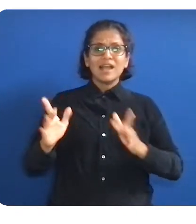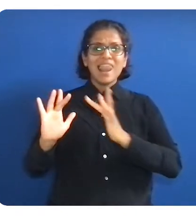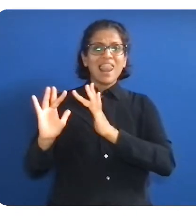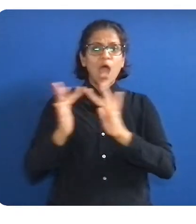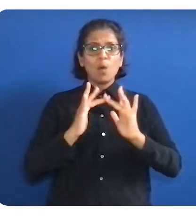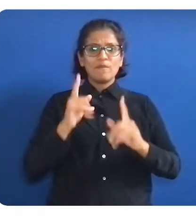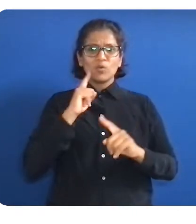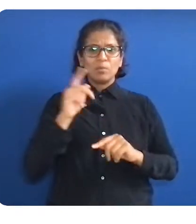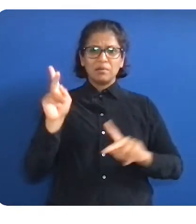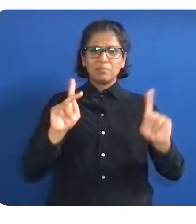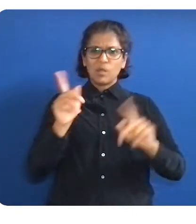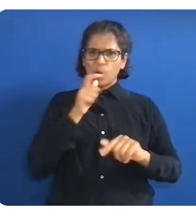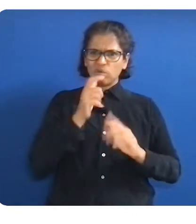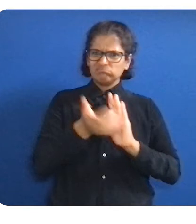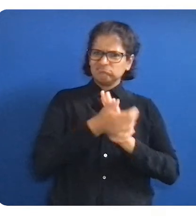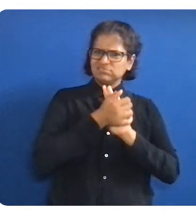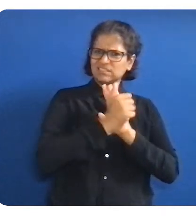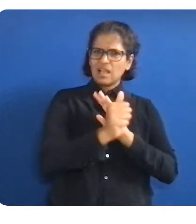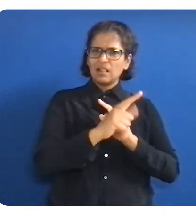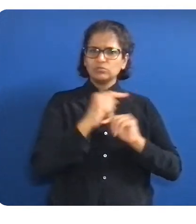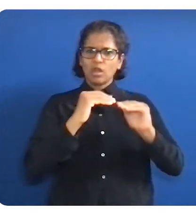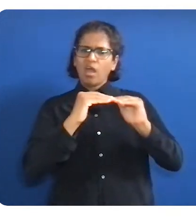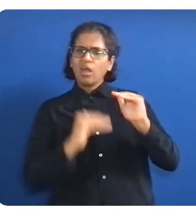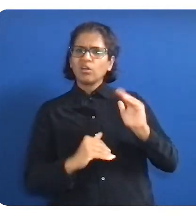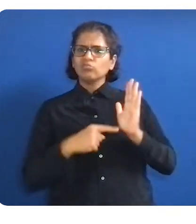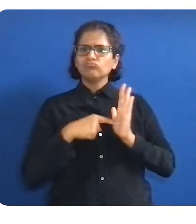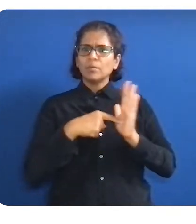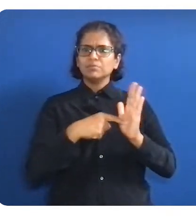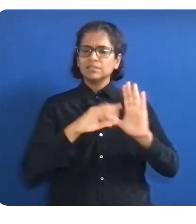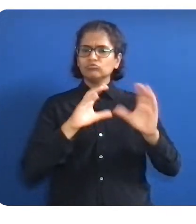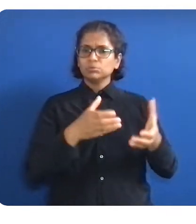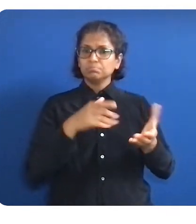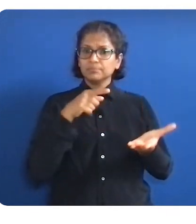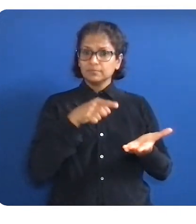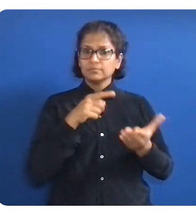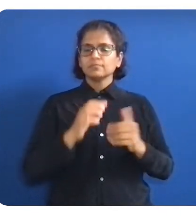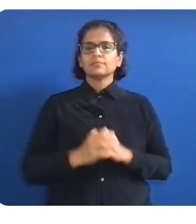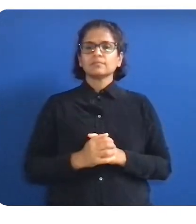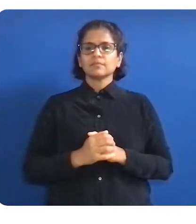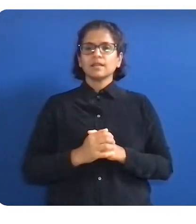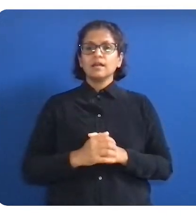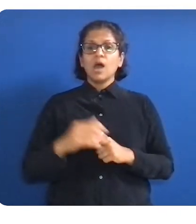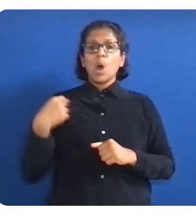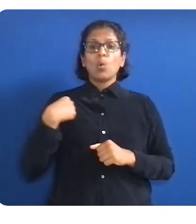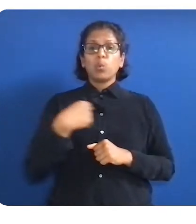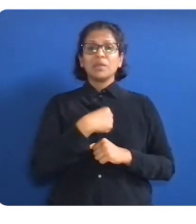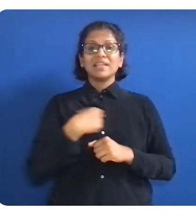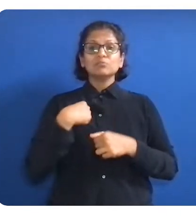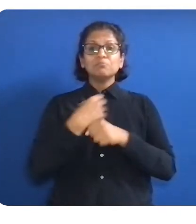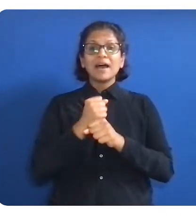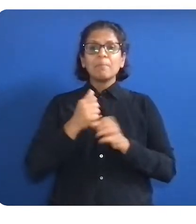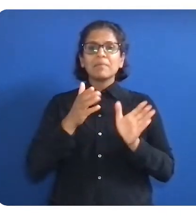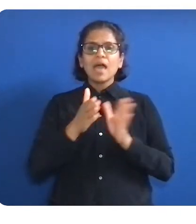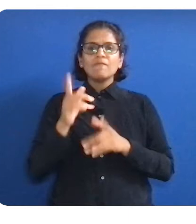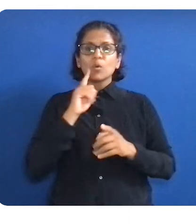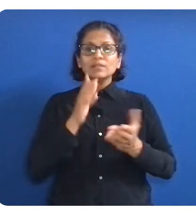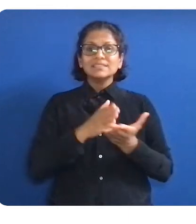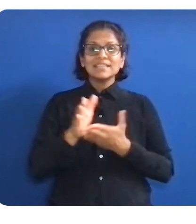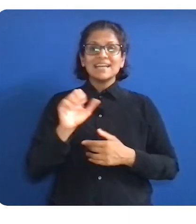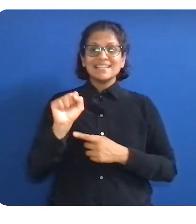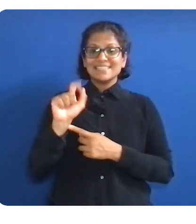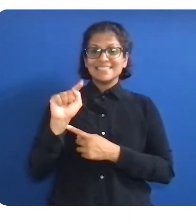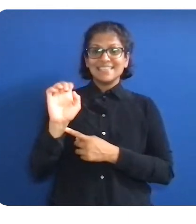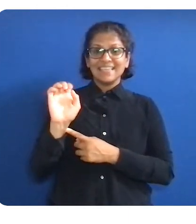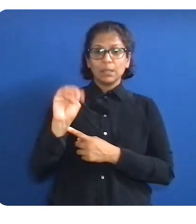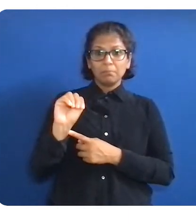investments in creating pathways to STEM and with help from allies, we can broaden the talent pipeline, improve